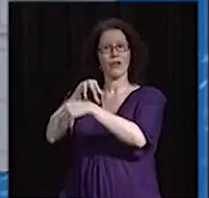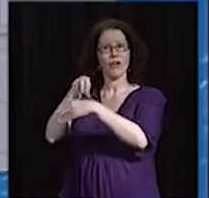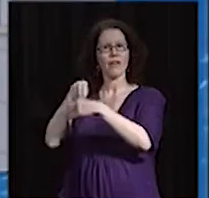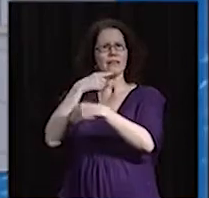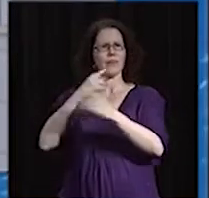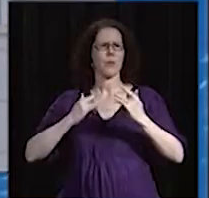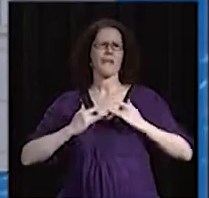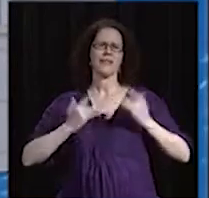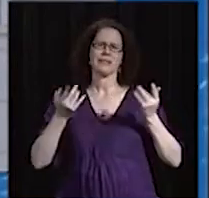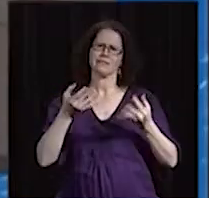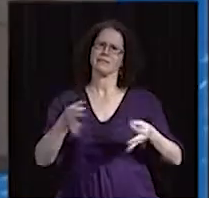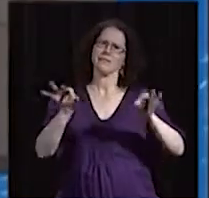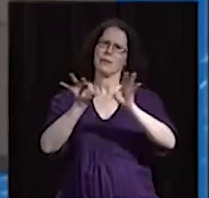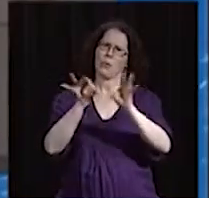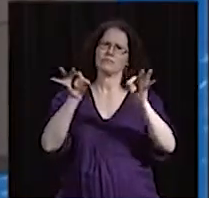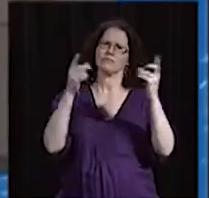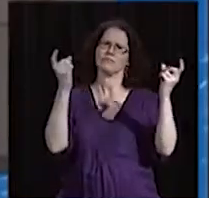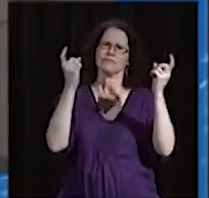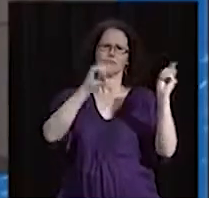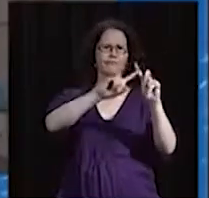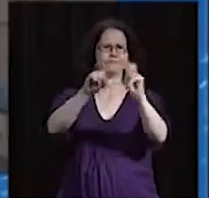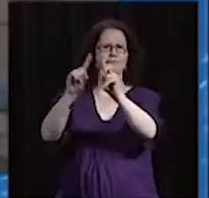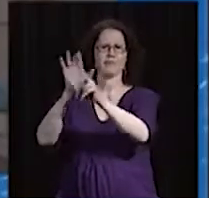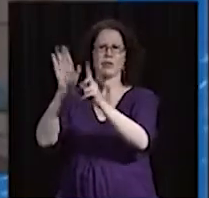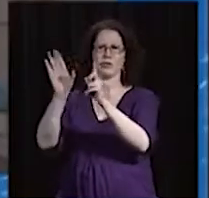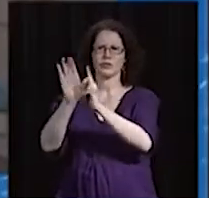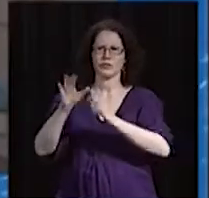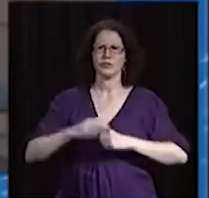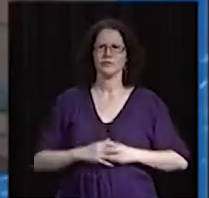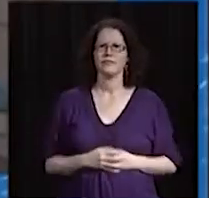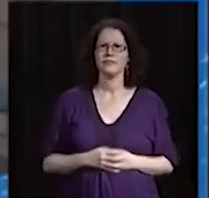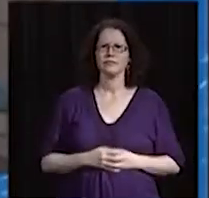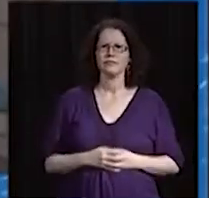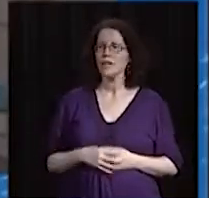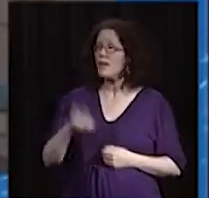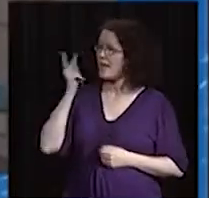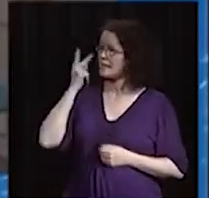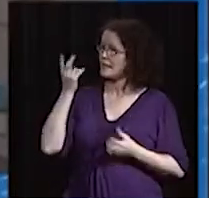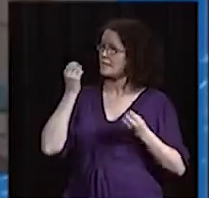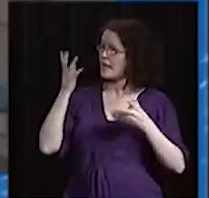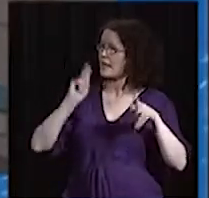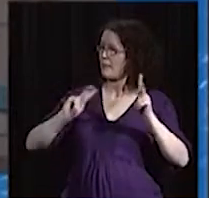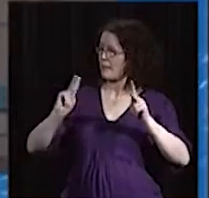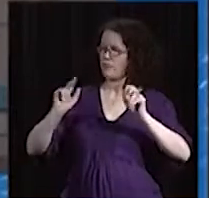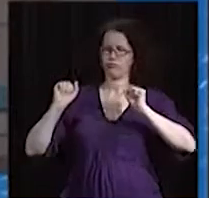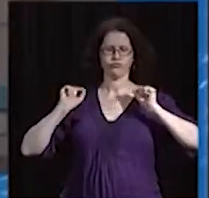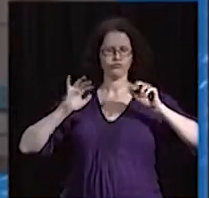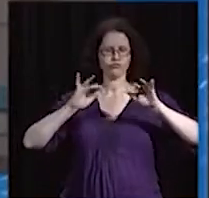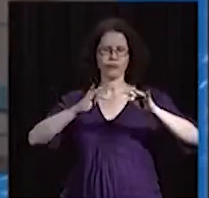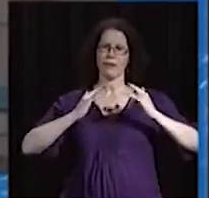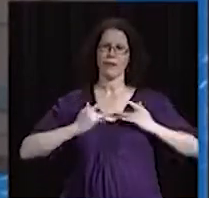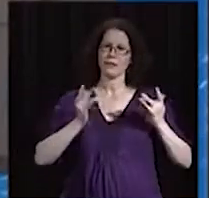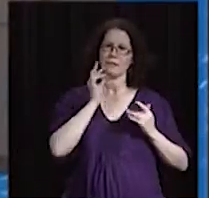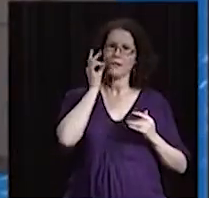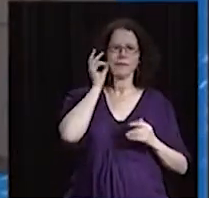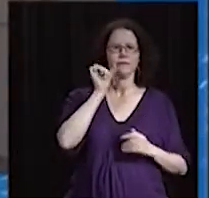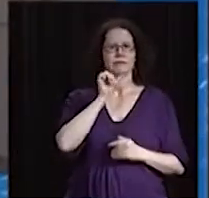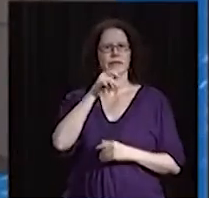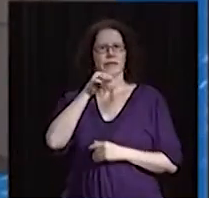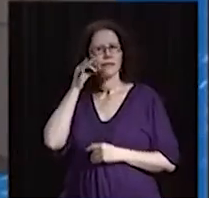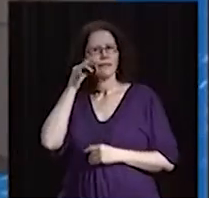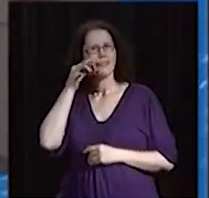important. Nick definitely see that there's a lot of people that are coming out to these events, both Aboriginal and non-Aboriginal, but also international